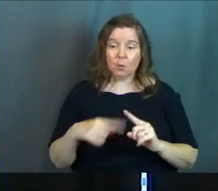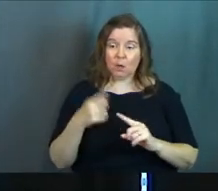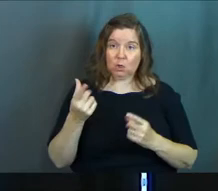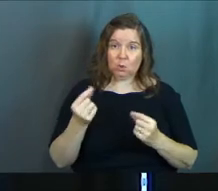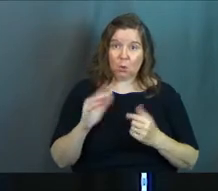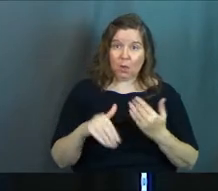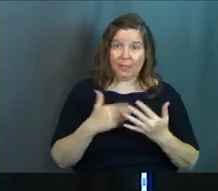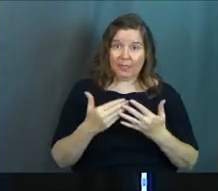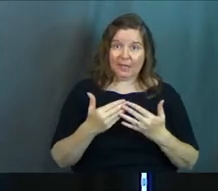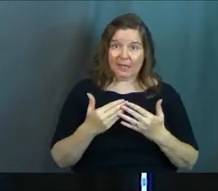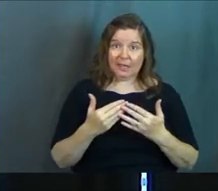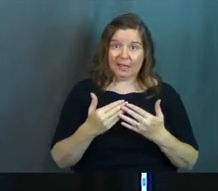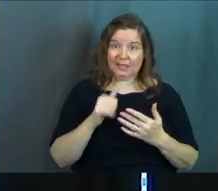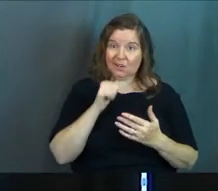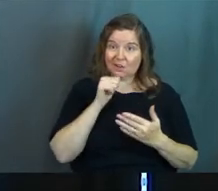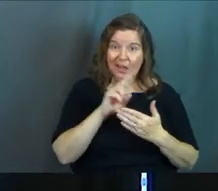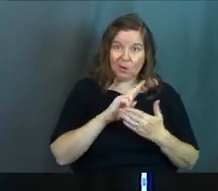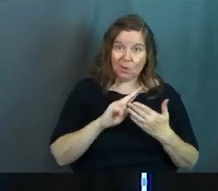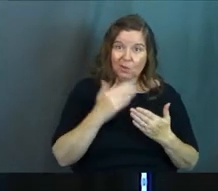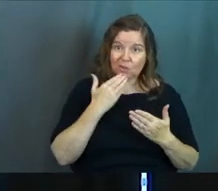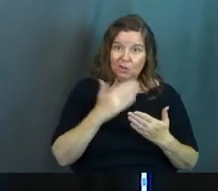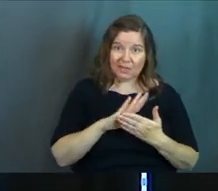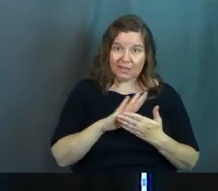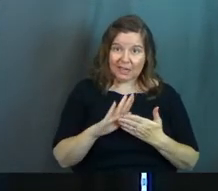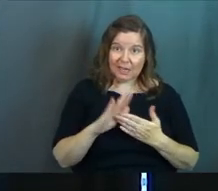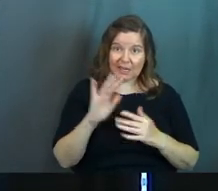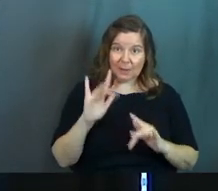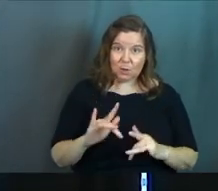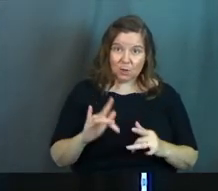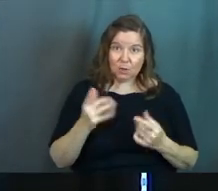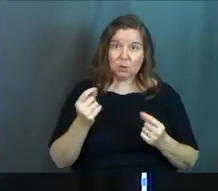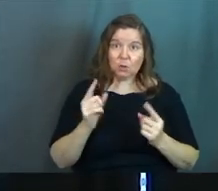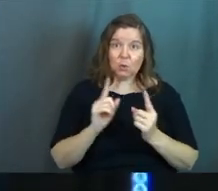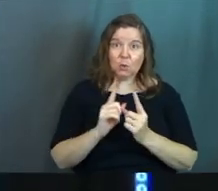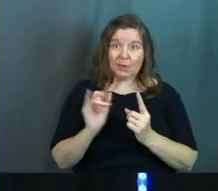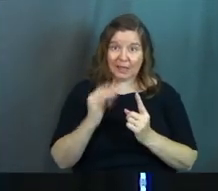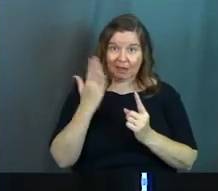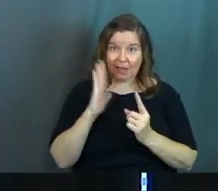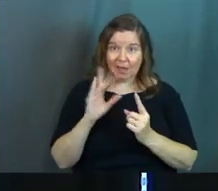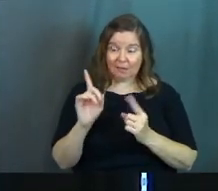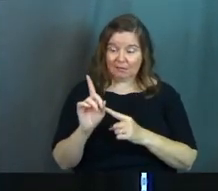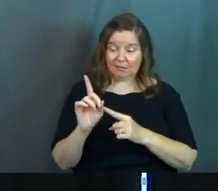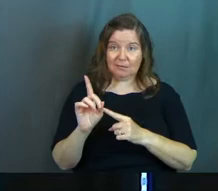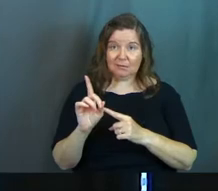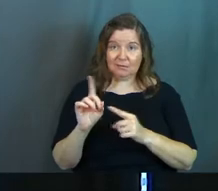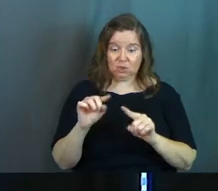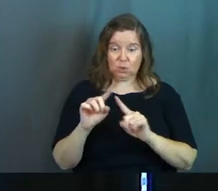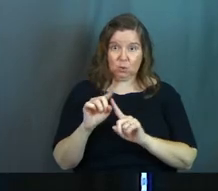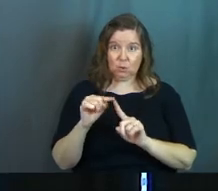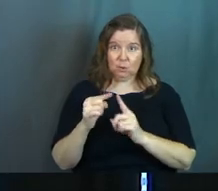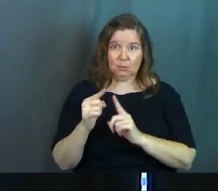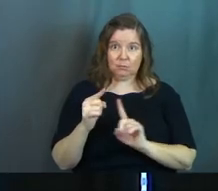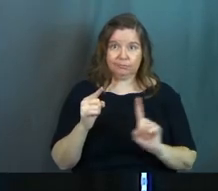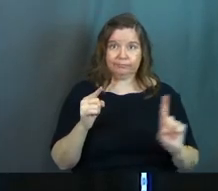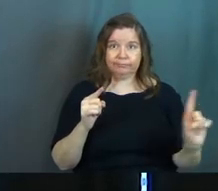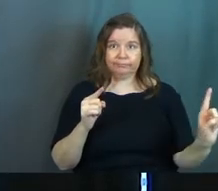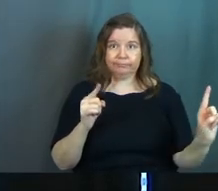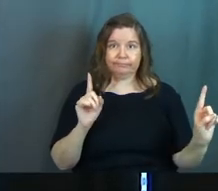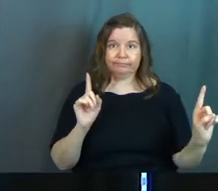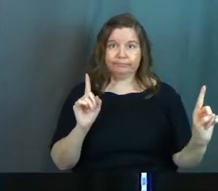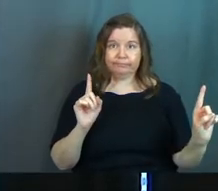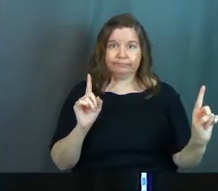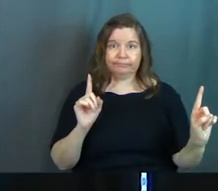when you do all the things that are not holy and good and kind and merciful, like God, you're walking away from him.